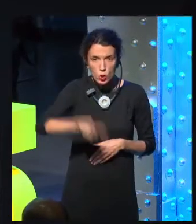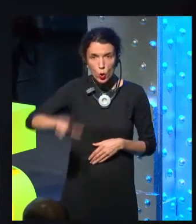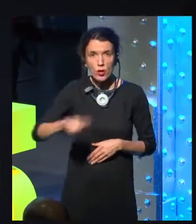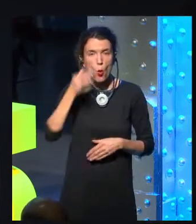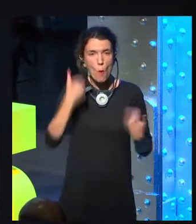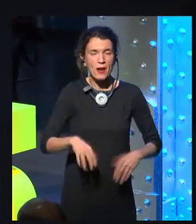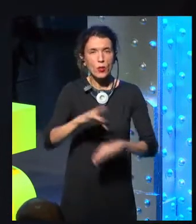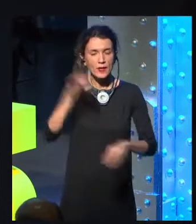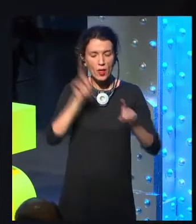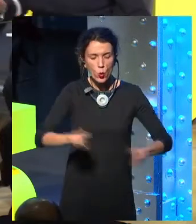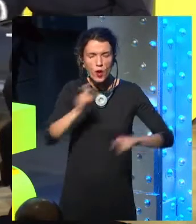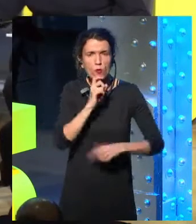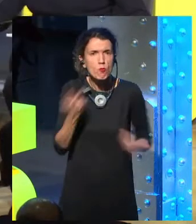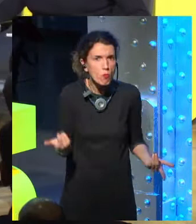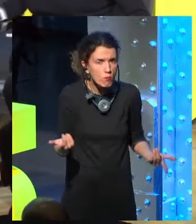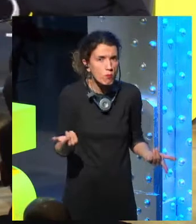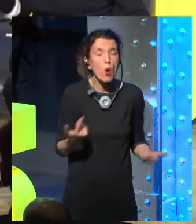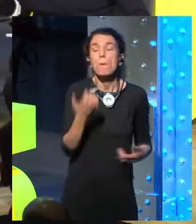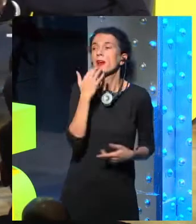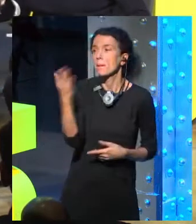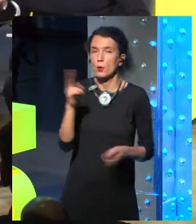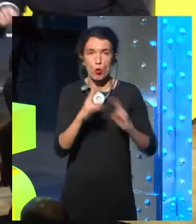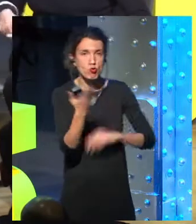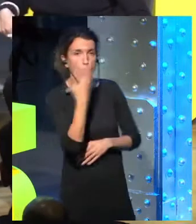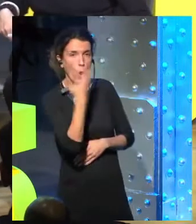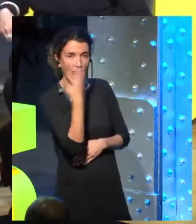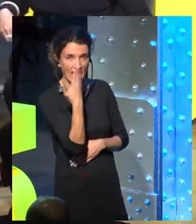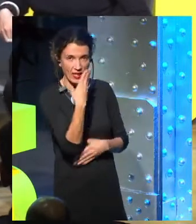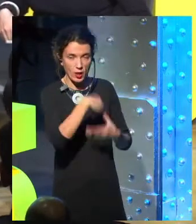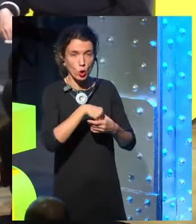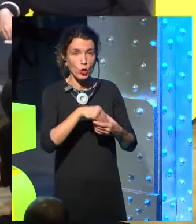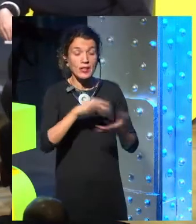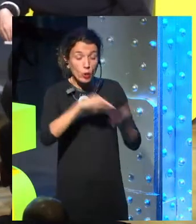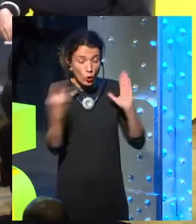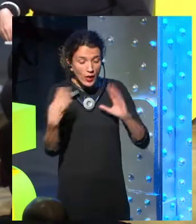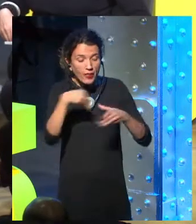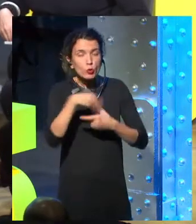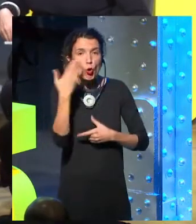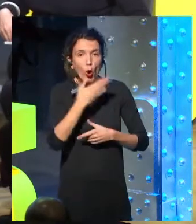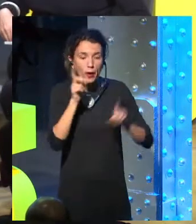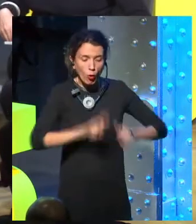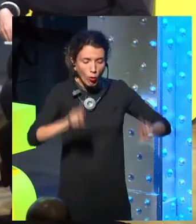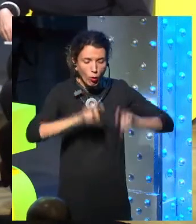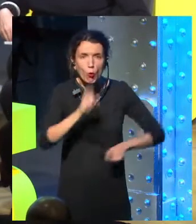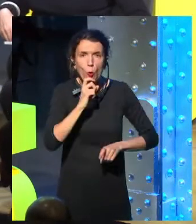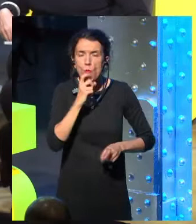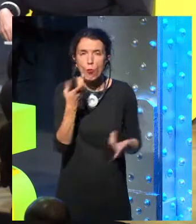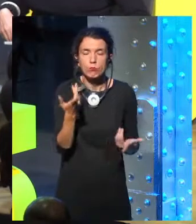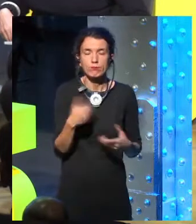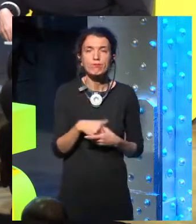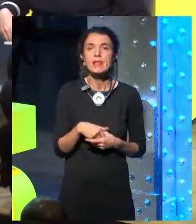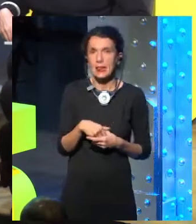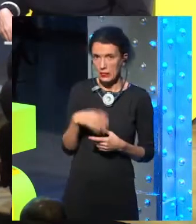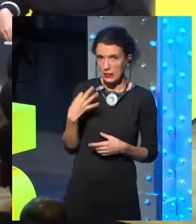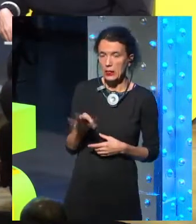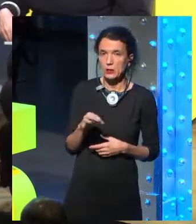A un humano digital, a un ser en los colegios, ¿cómo se tiene que introducir la tecnología? In schools, how do you have to introduce technology in schools to